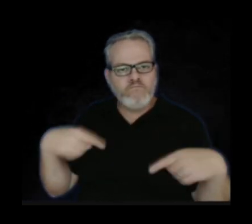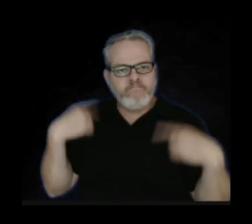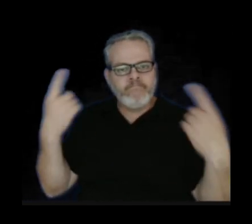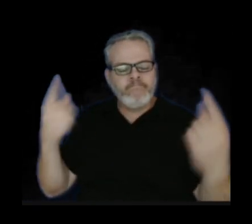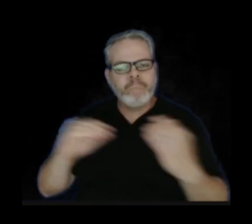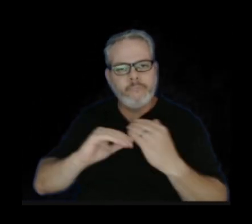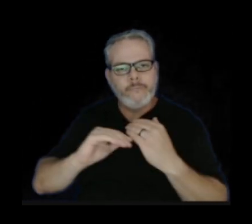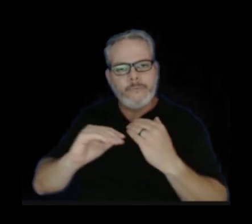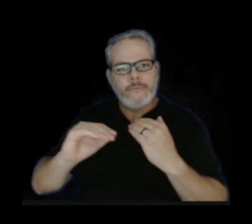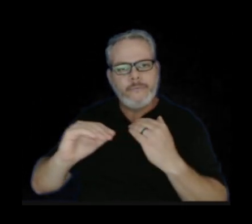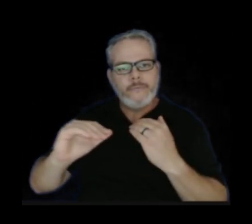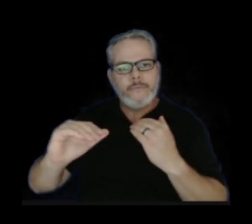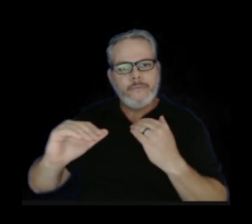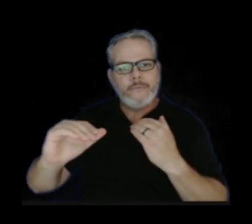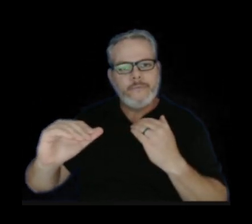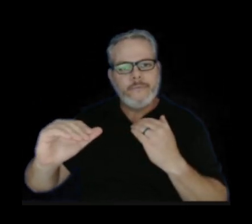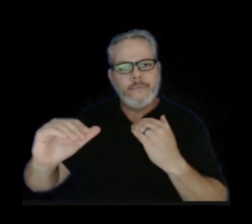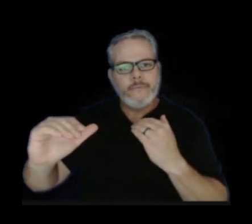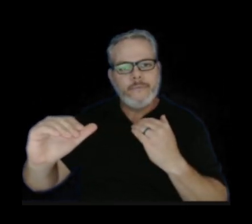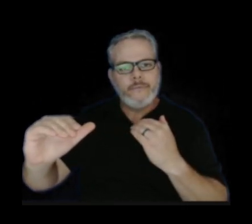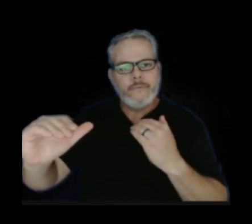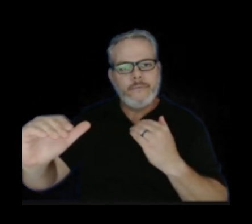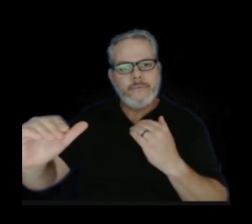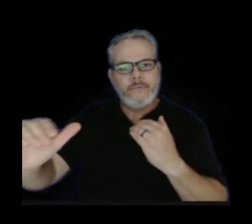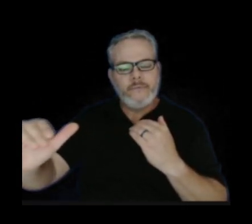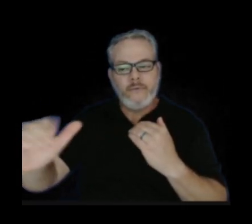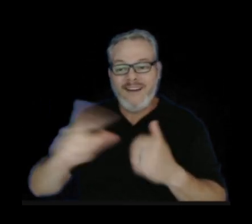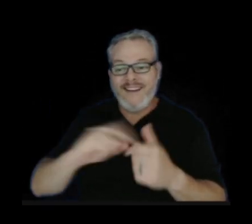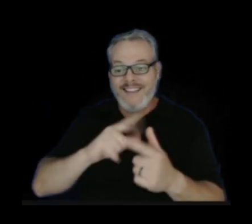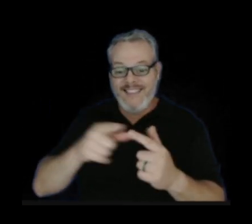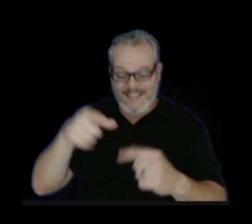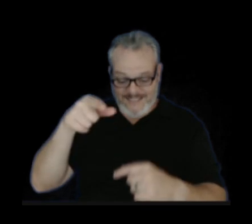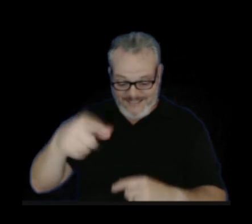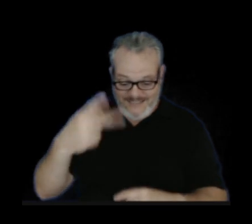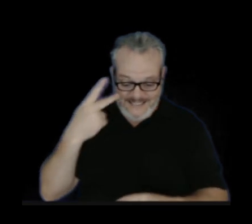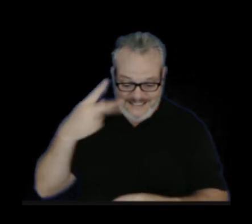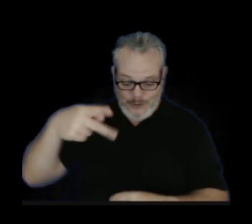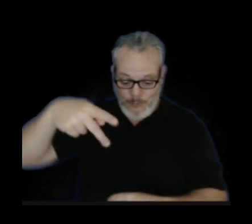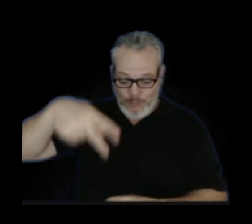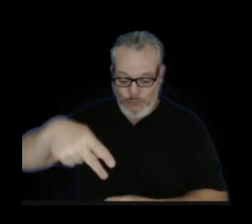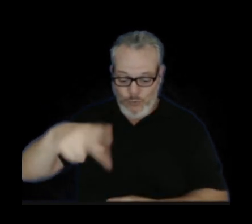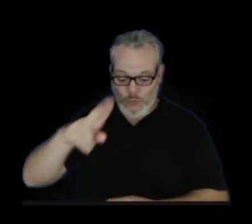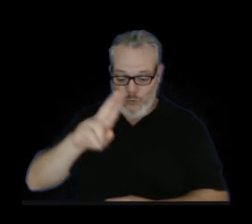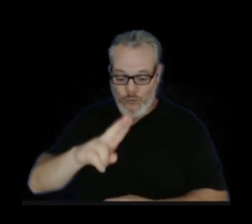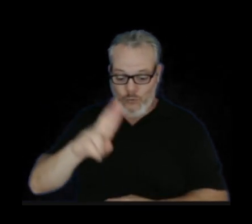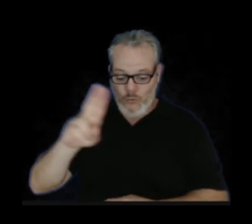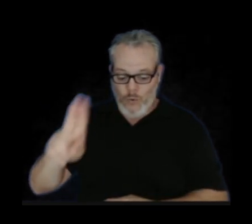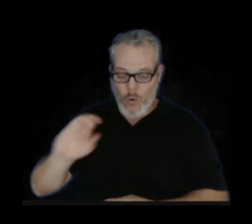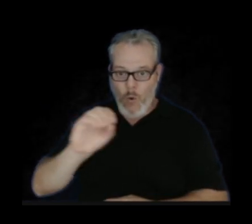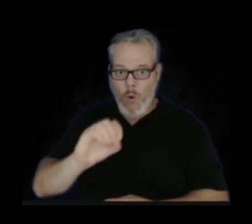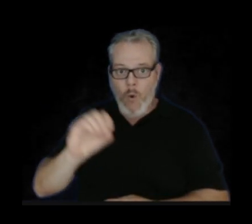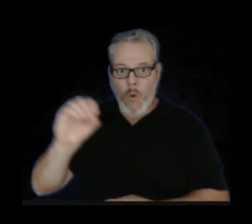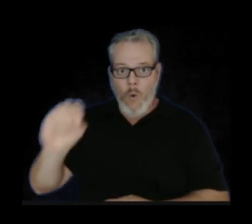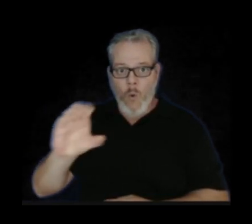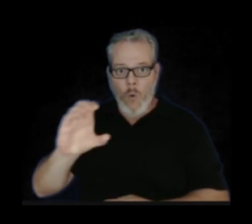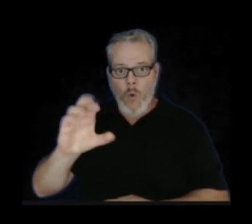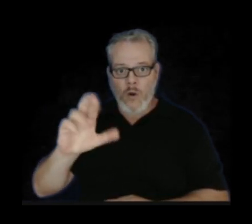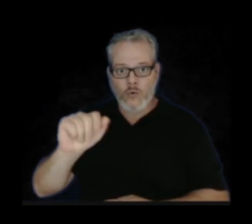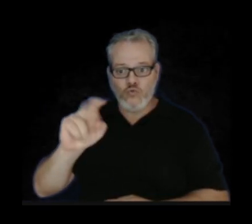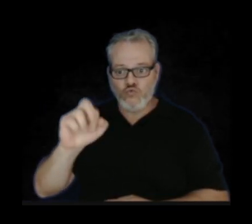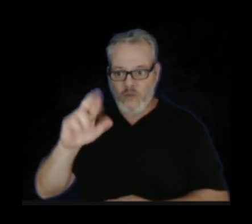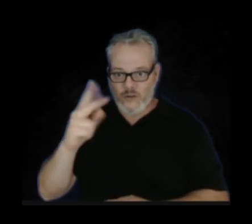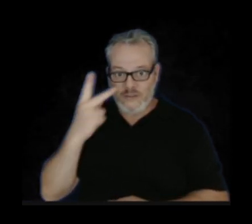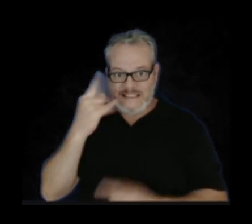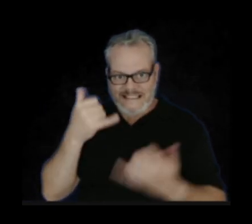And further, past the eruption site down the rift at Pu'u'o crater, we can see the azimuth towards the rift here is still